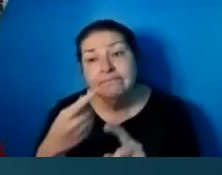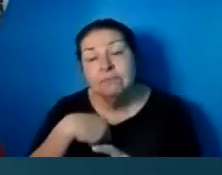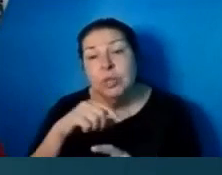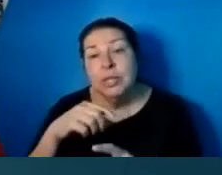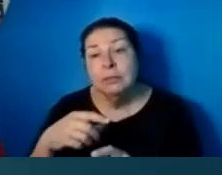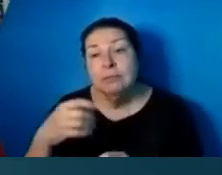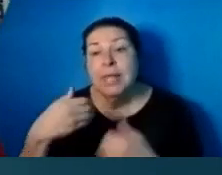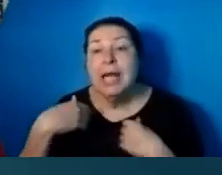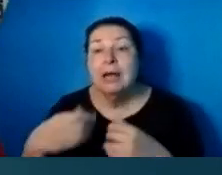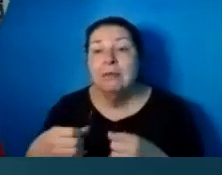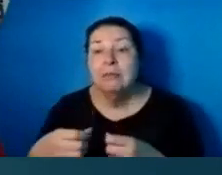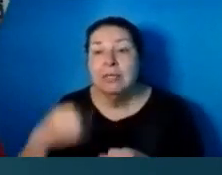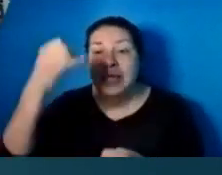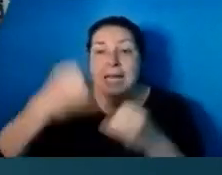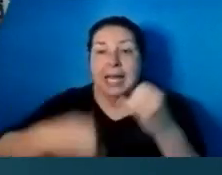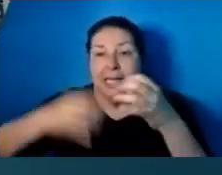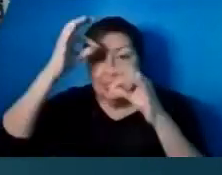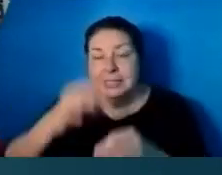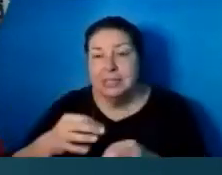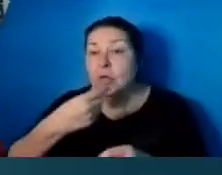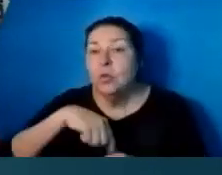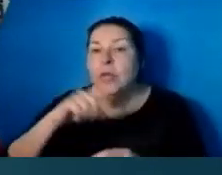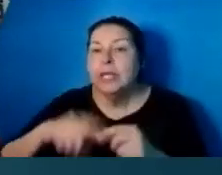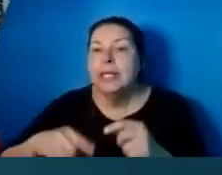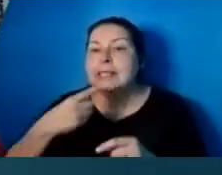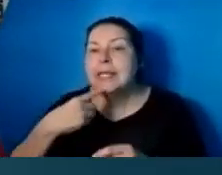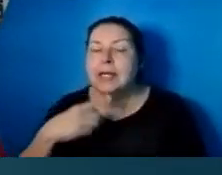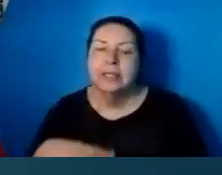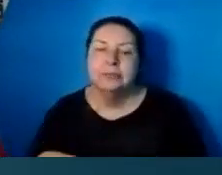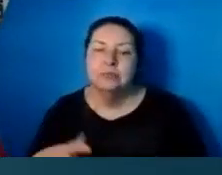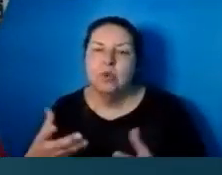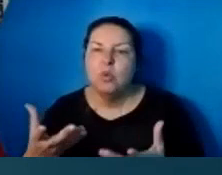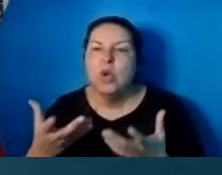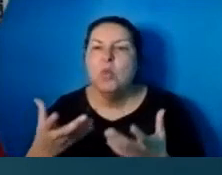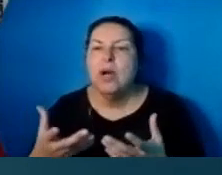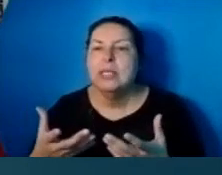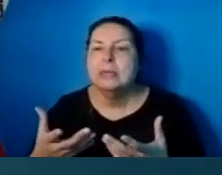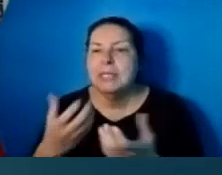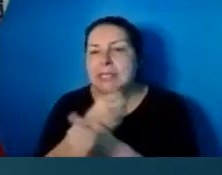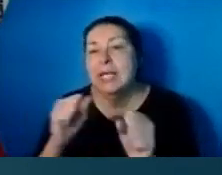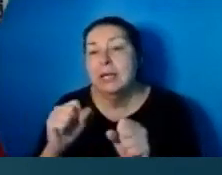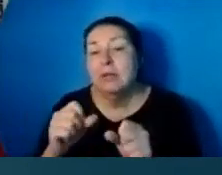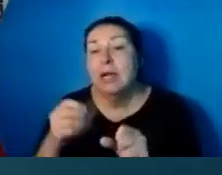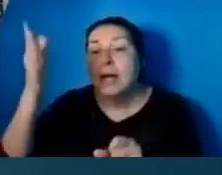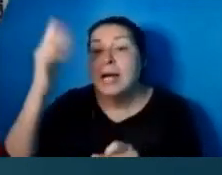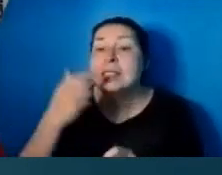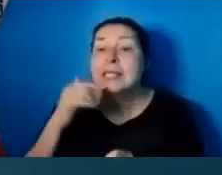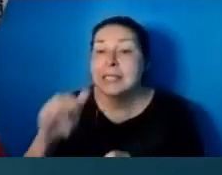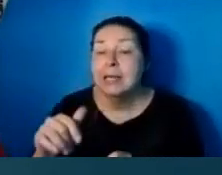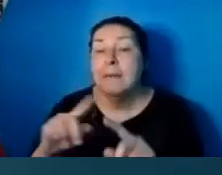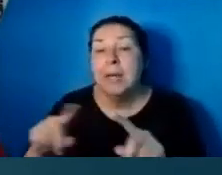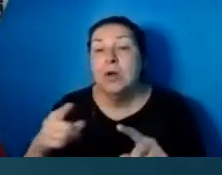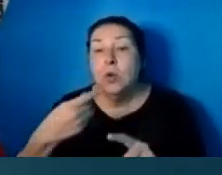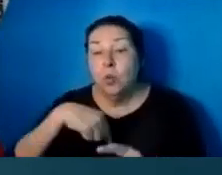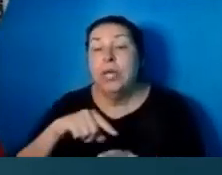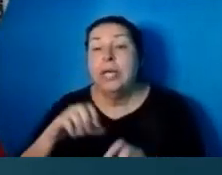We can't say that we're going to be saved. God does that. But we can walk away from his salvation. We can turn